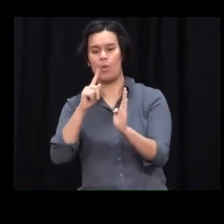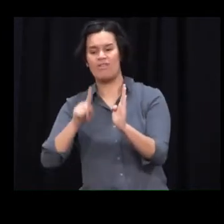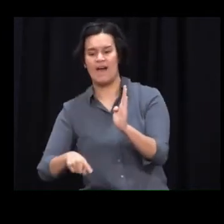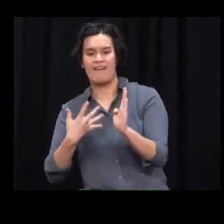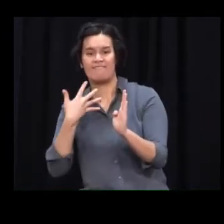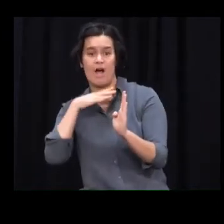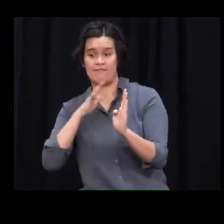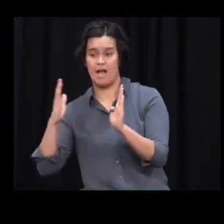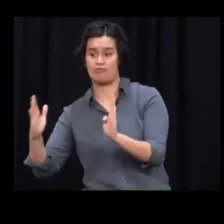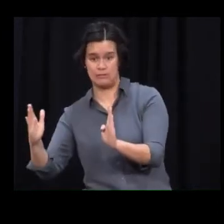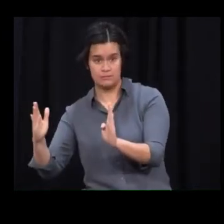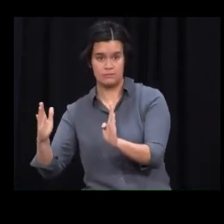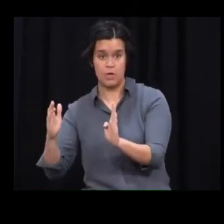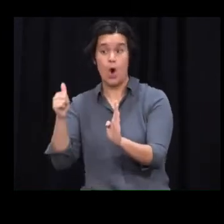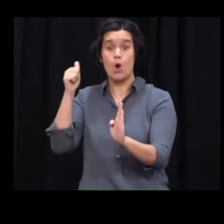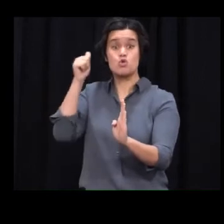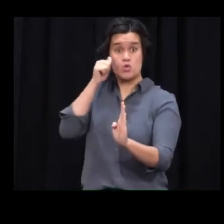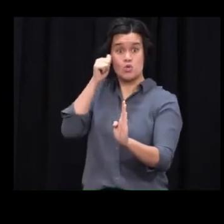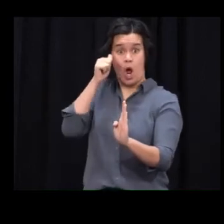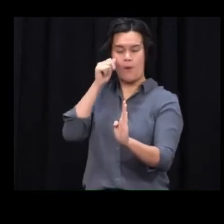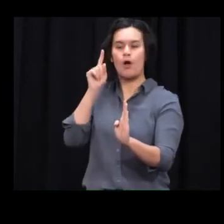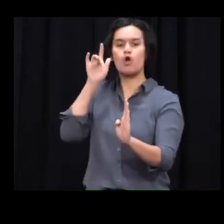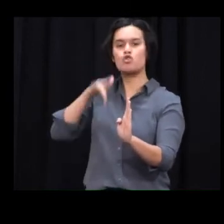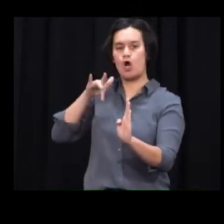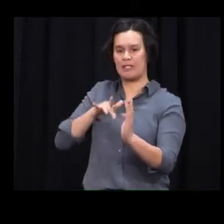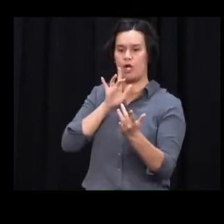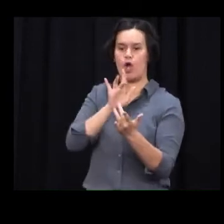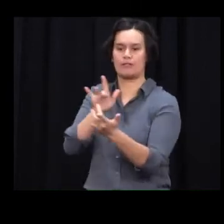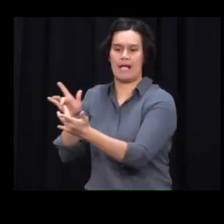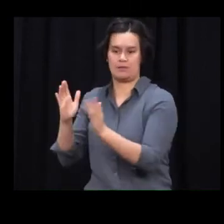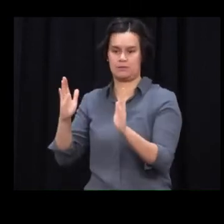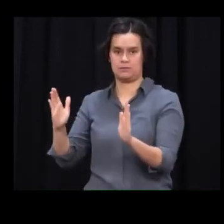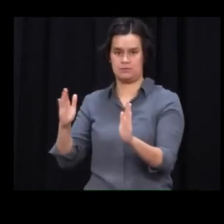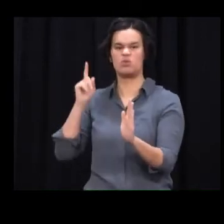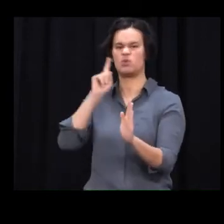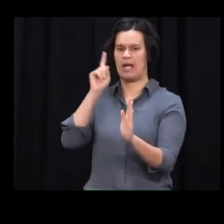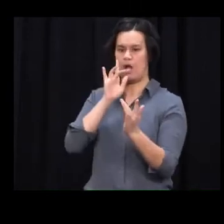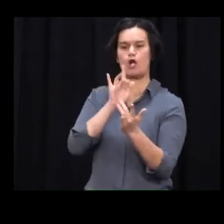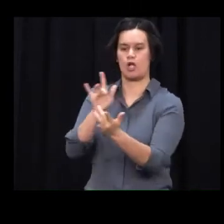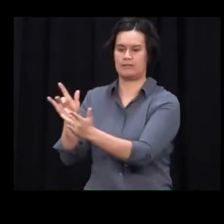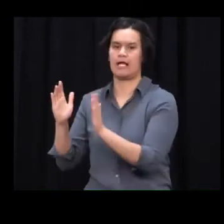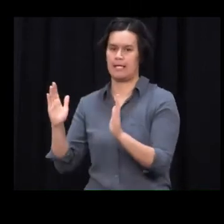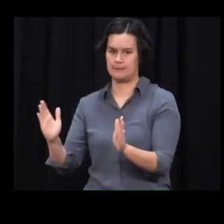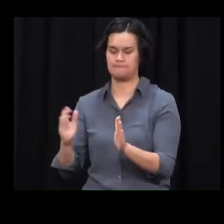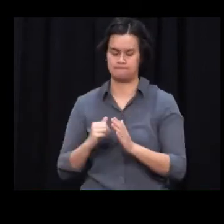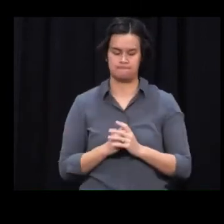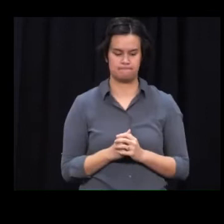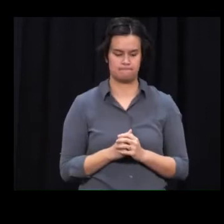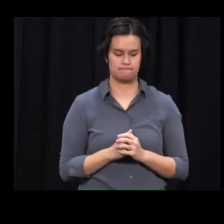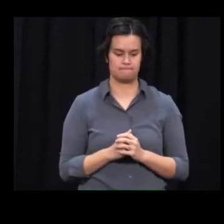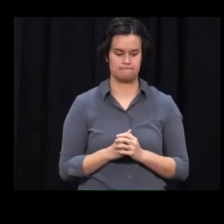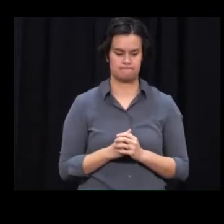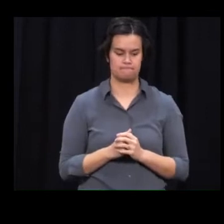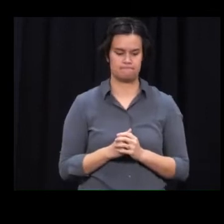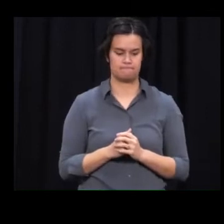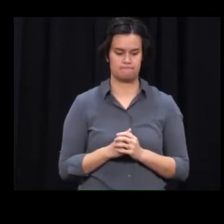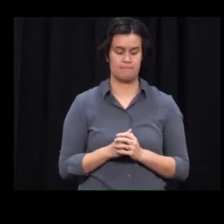identified yesterday as a result of recent high exposure large events. From today, contacts